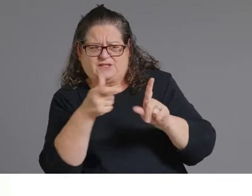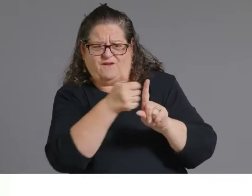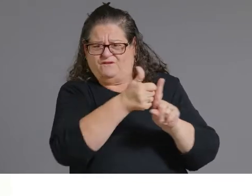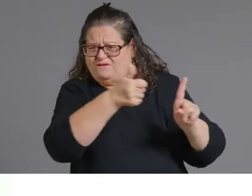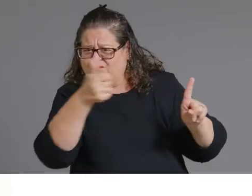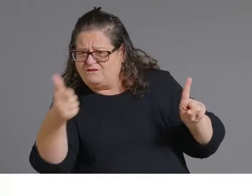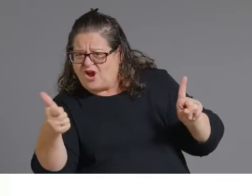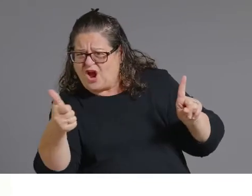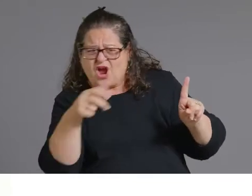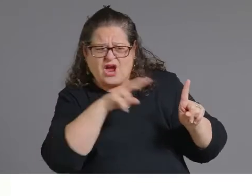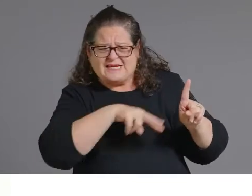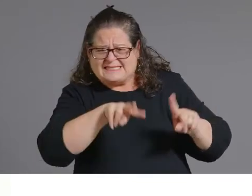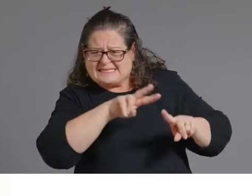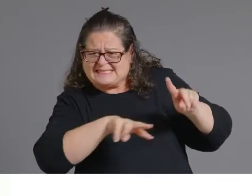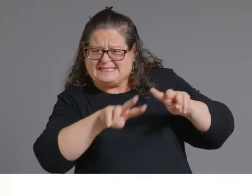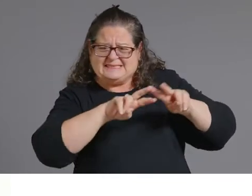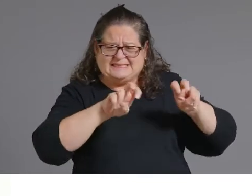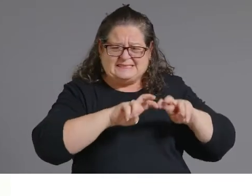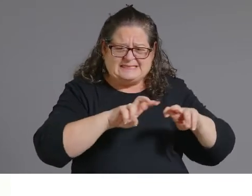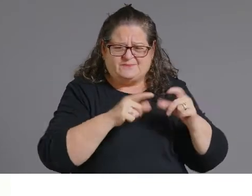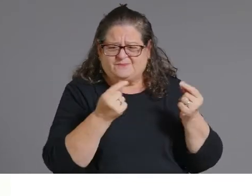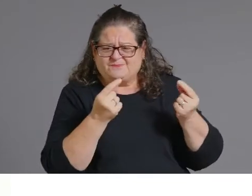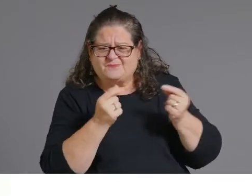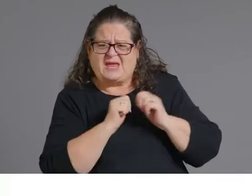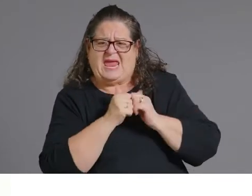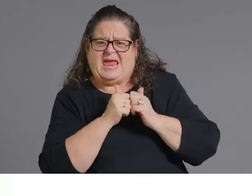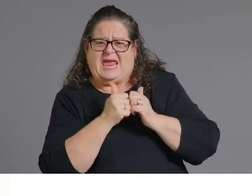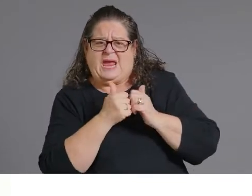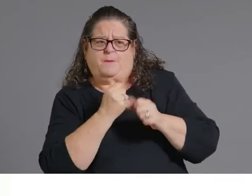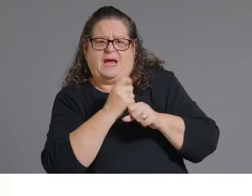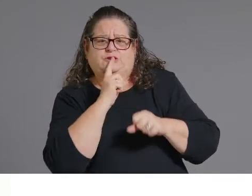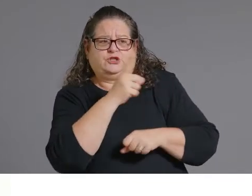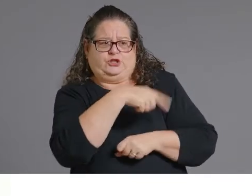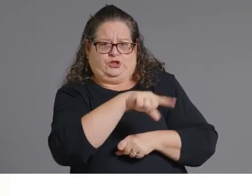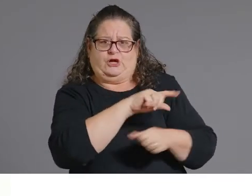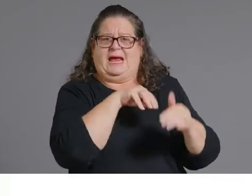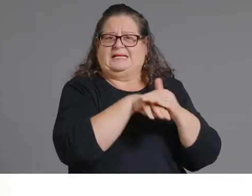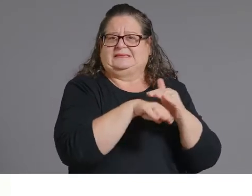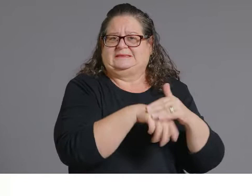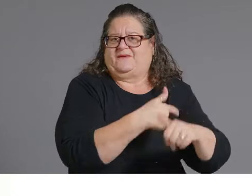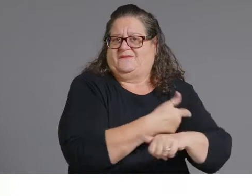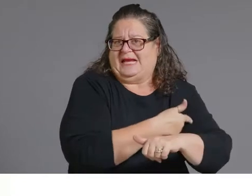reduce some of those drive times and ensure that there is equitable access to vaccine.